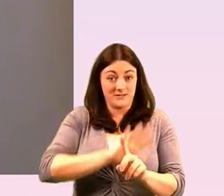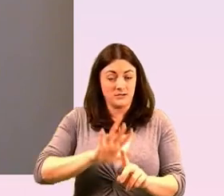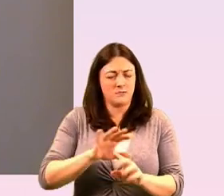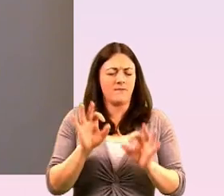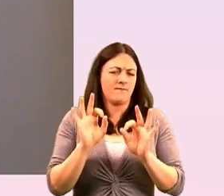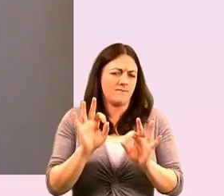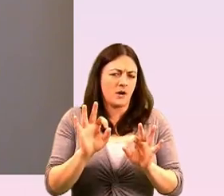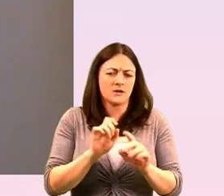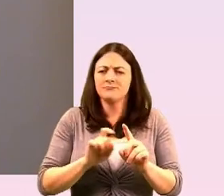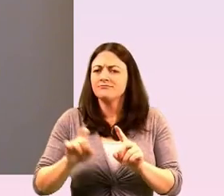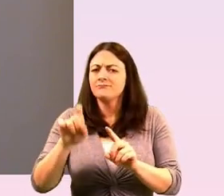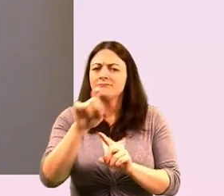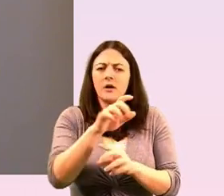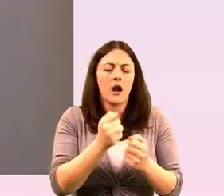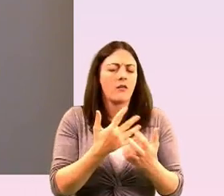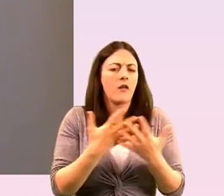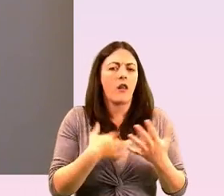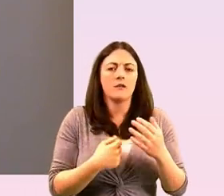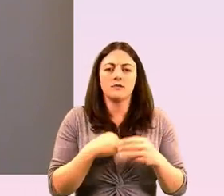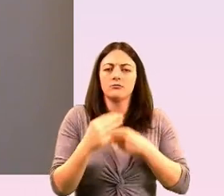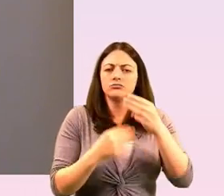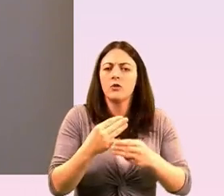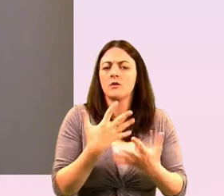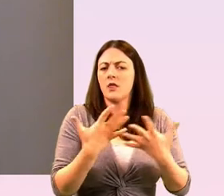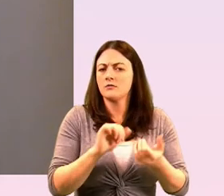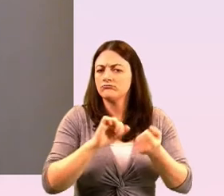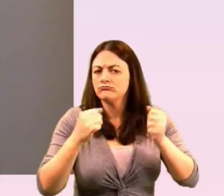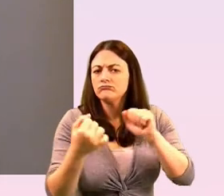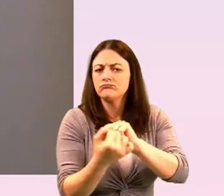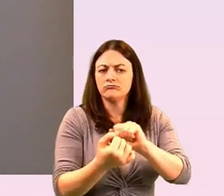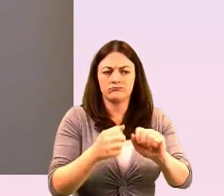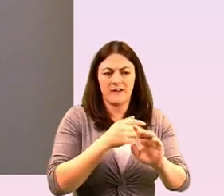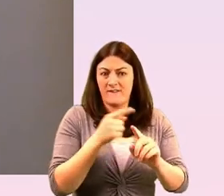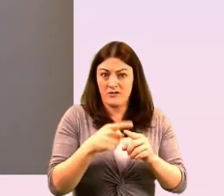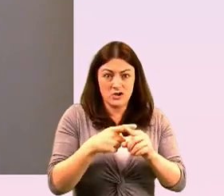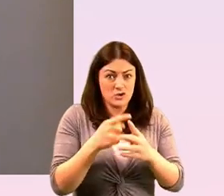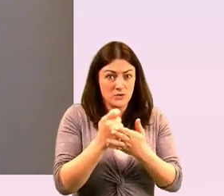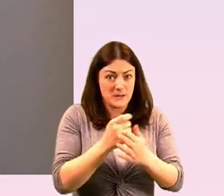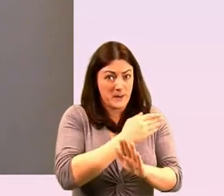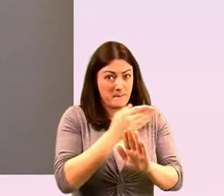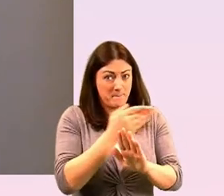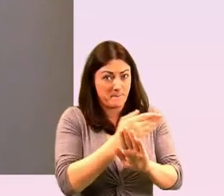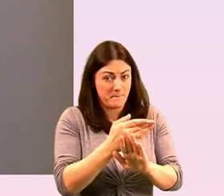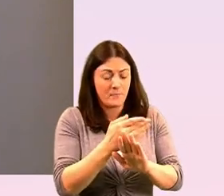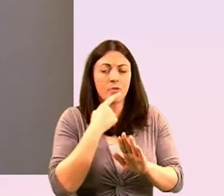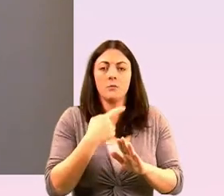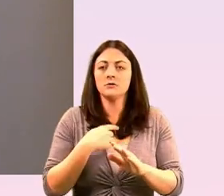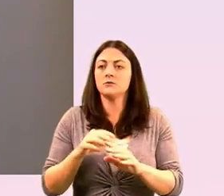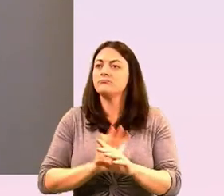um and and we've seen such an amazing progress and change in in a short period of time but the global context